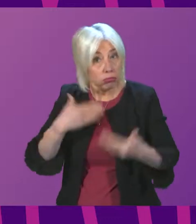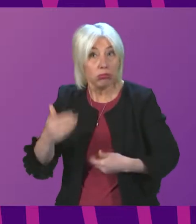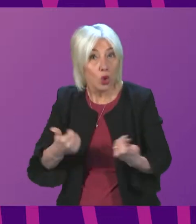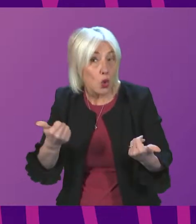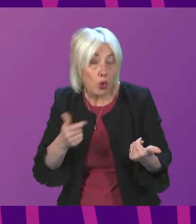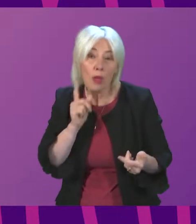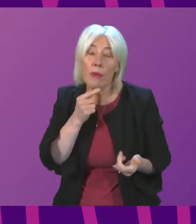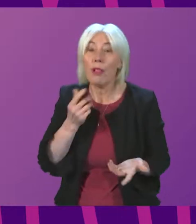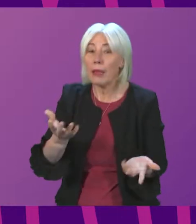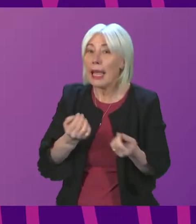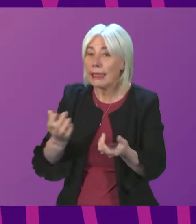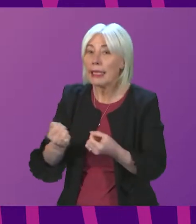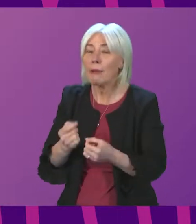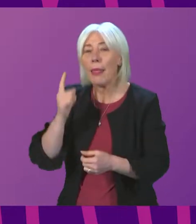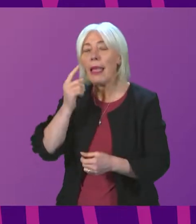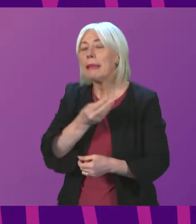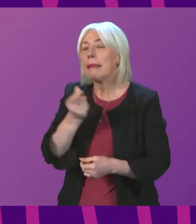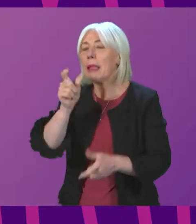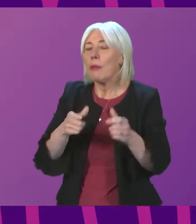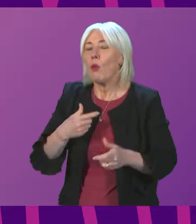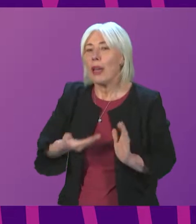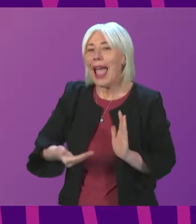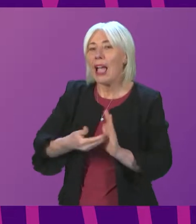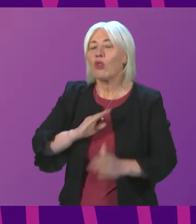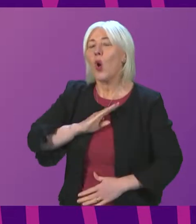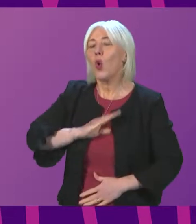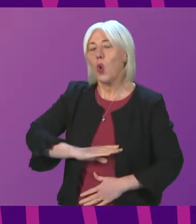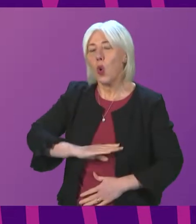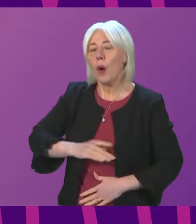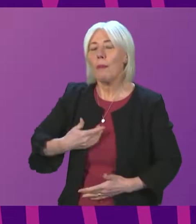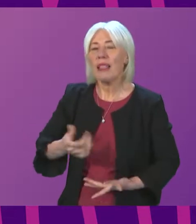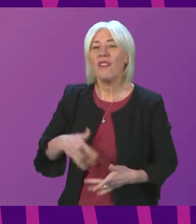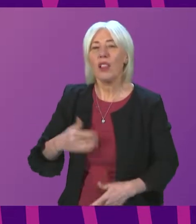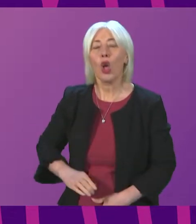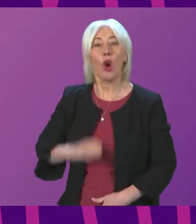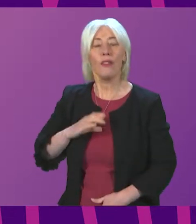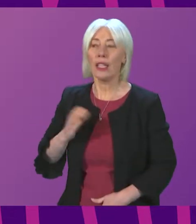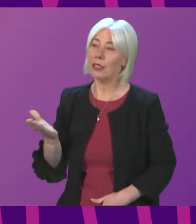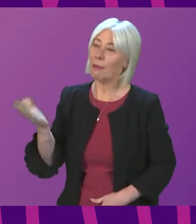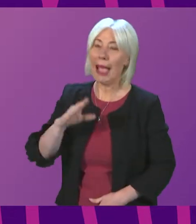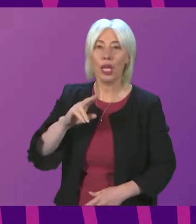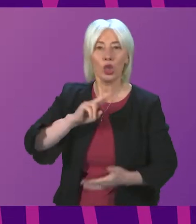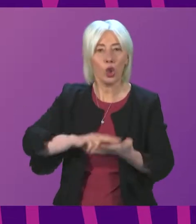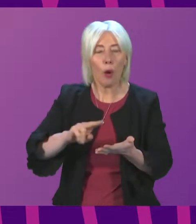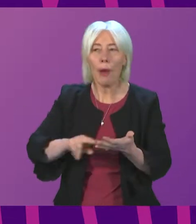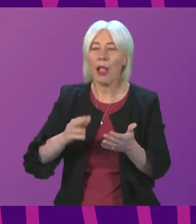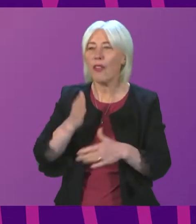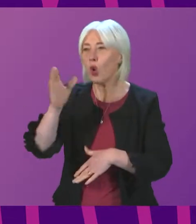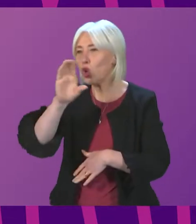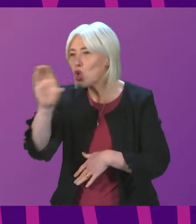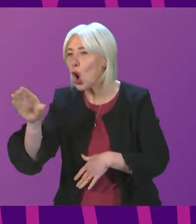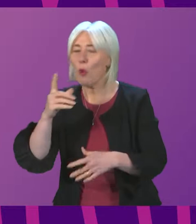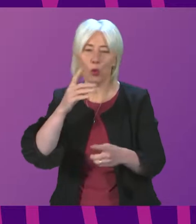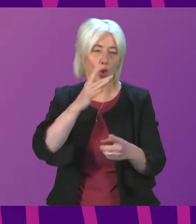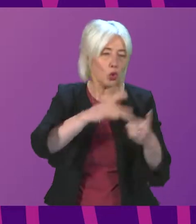want just that added bit of reassurance to give them the confidence to get back to normal, whether that is in workplaces, shopping or socialising.